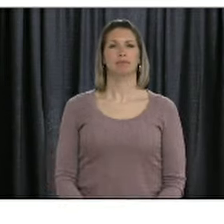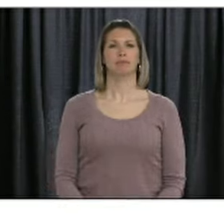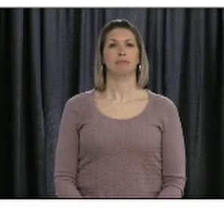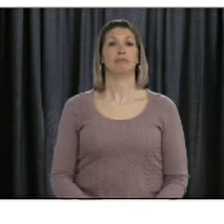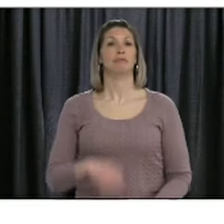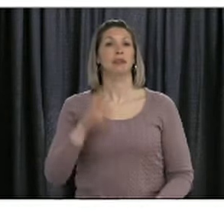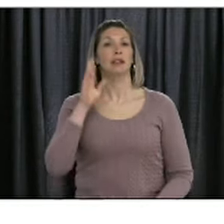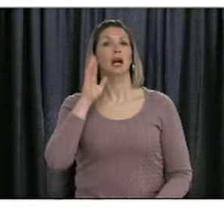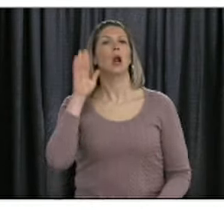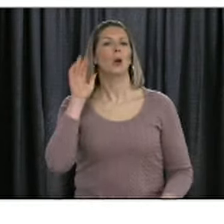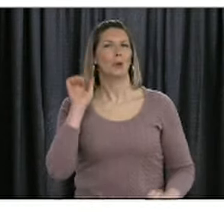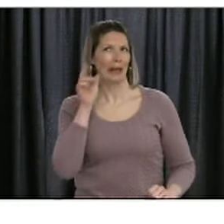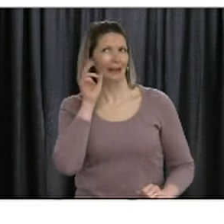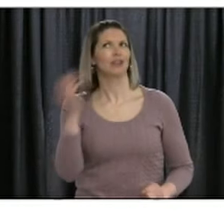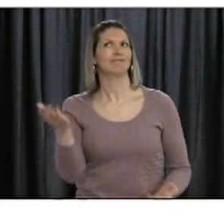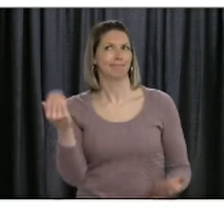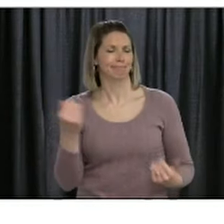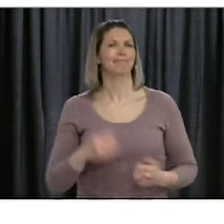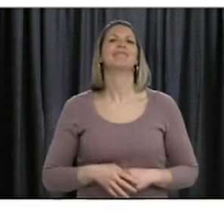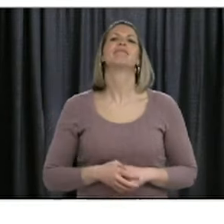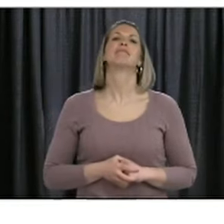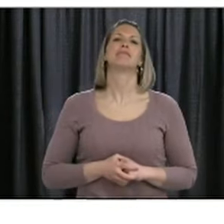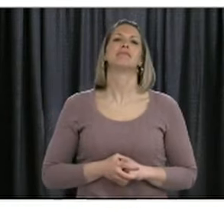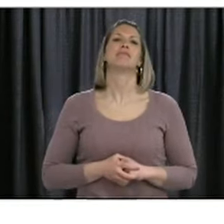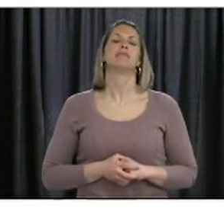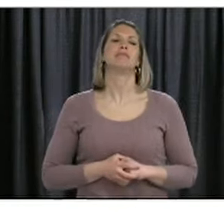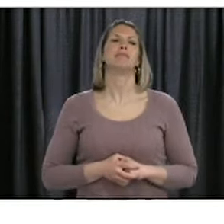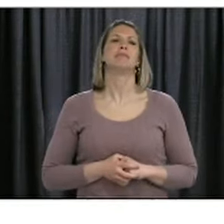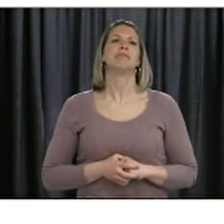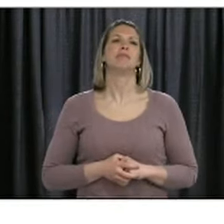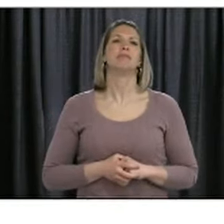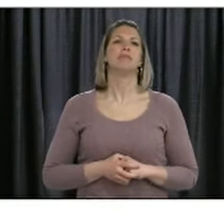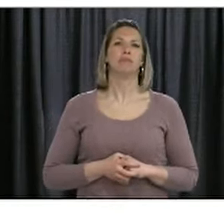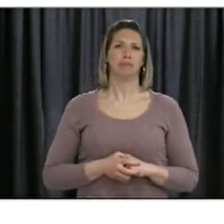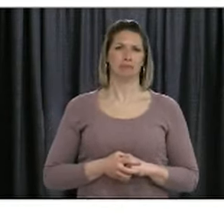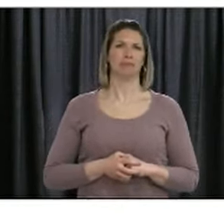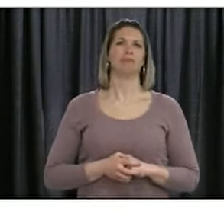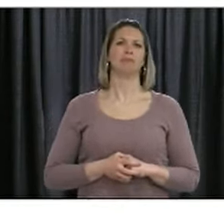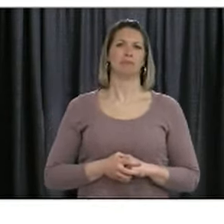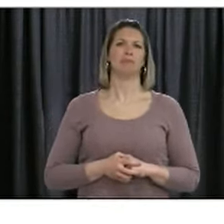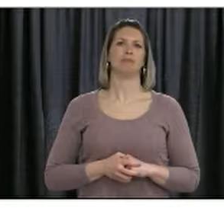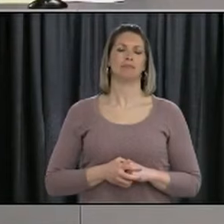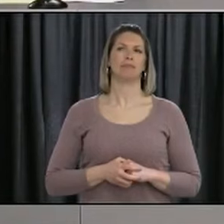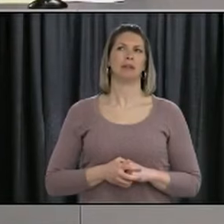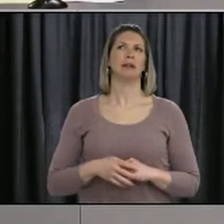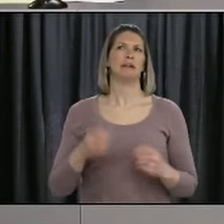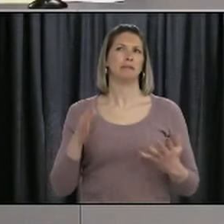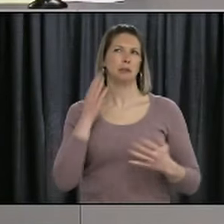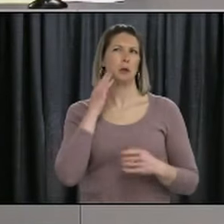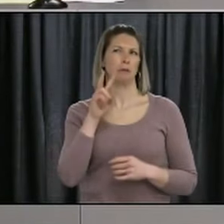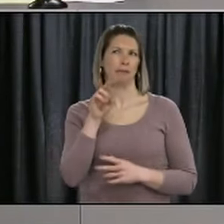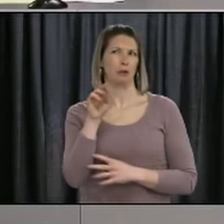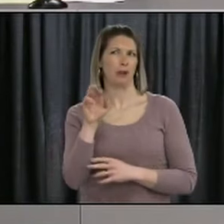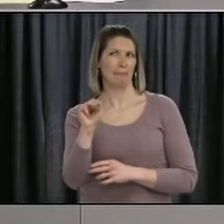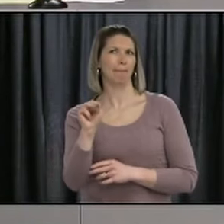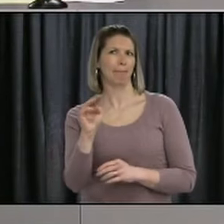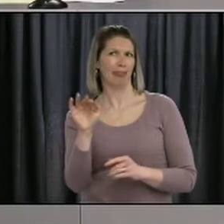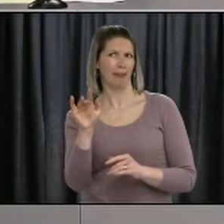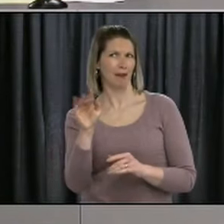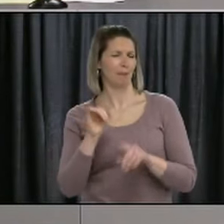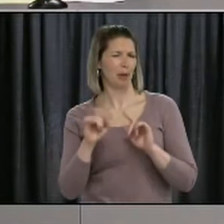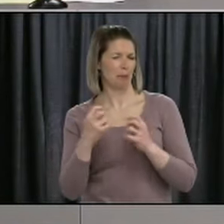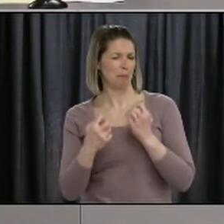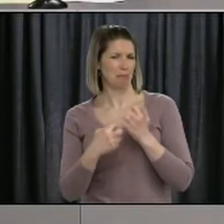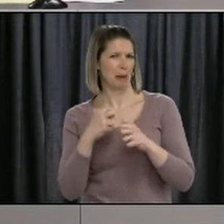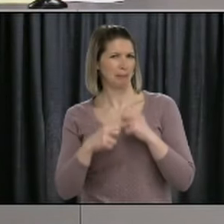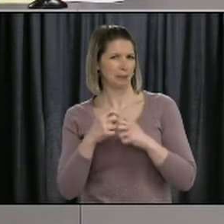Hello? Hello, Kellyanne. Go ahead. Oh, sorry if this didn't do the beep. I know Ben is on the line as well. I'm just wondering,